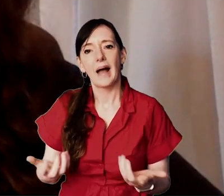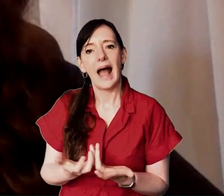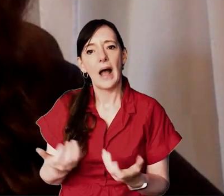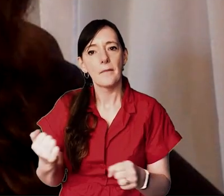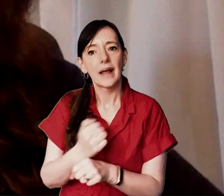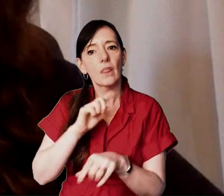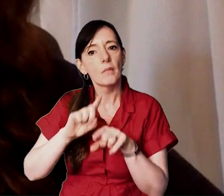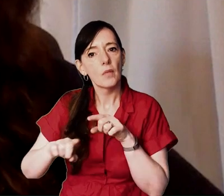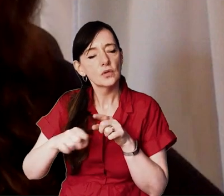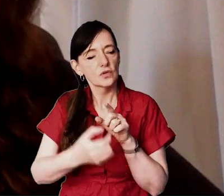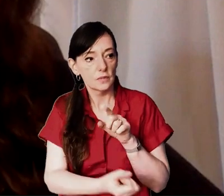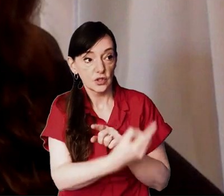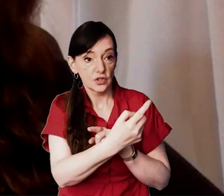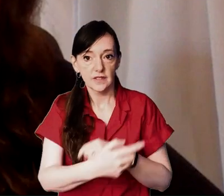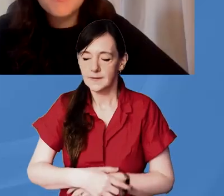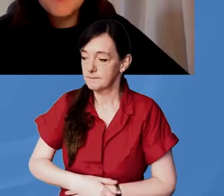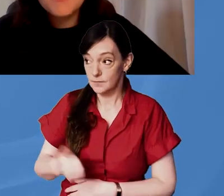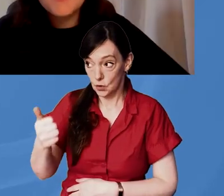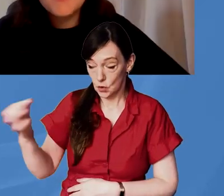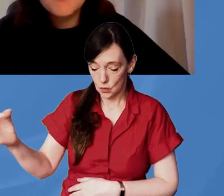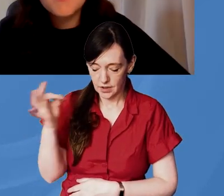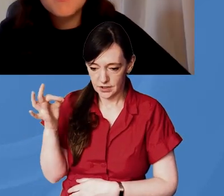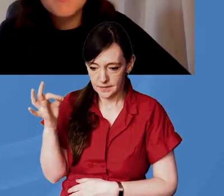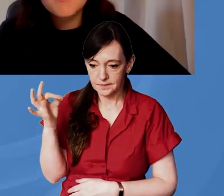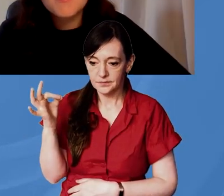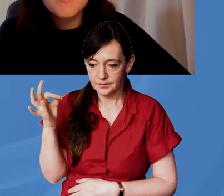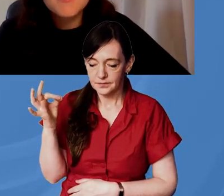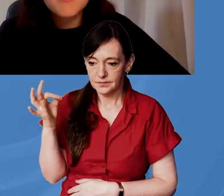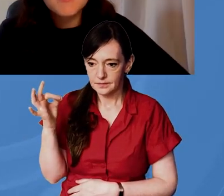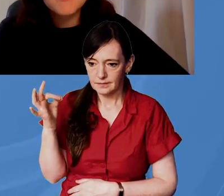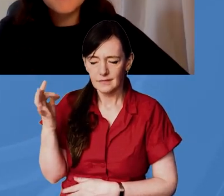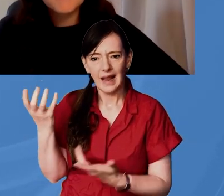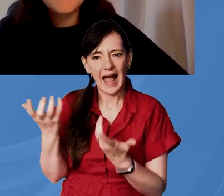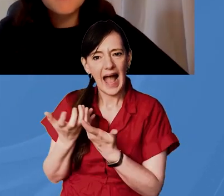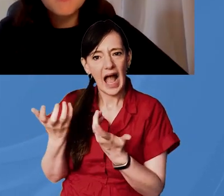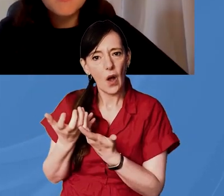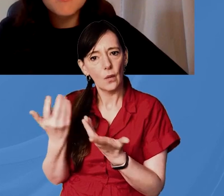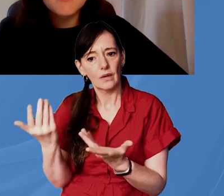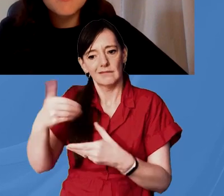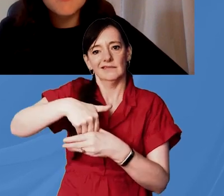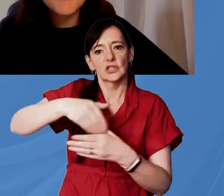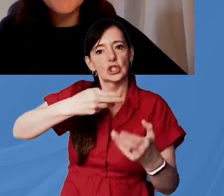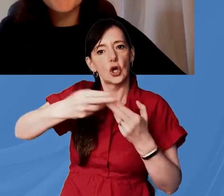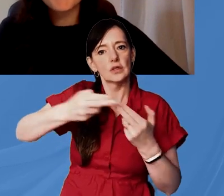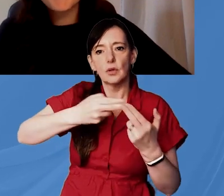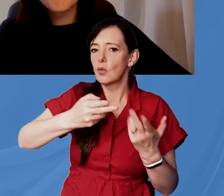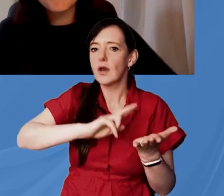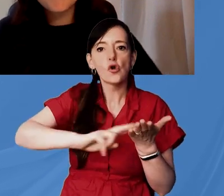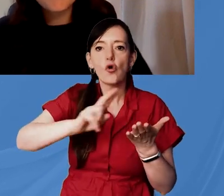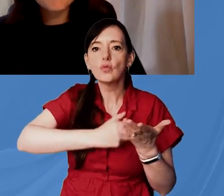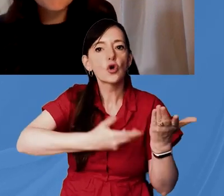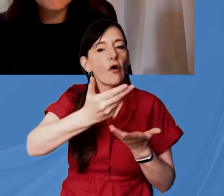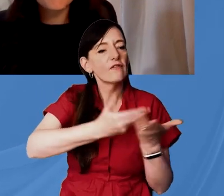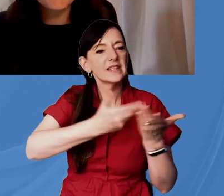can actually make the most of these opportunities well that's a great question uh christie how can we weave the gospel into